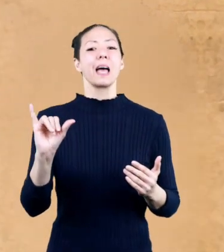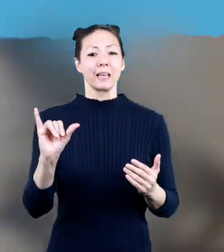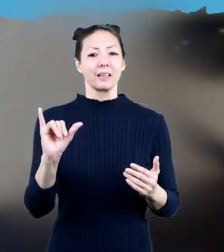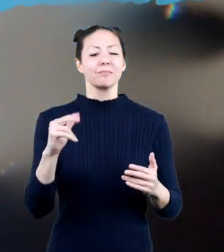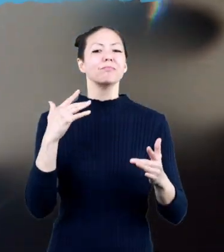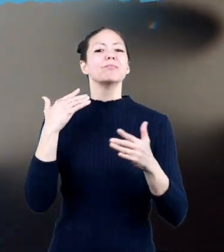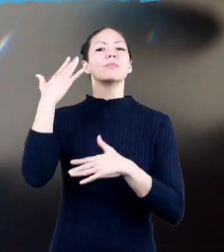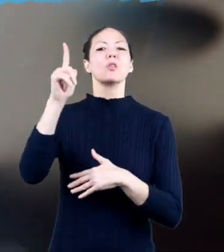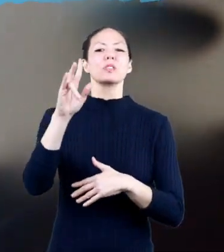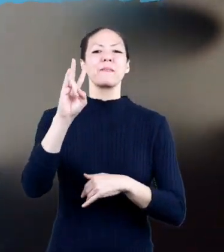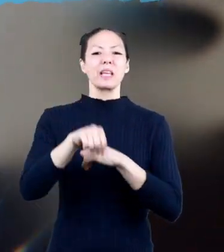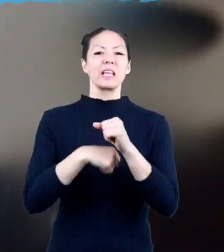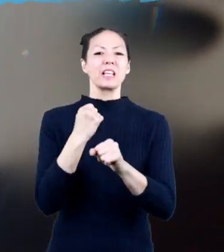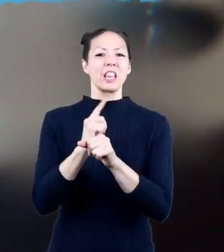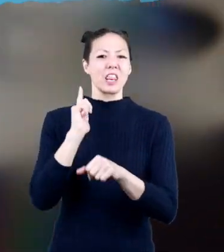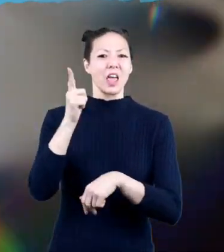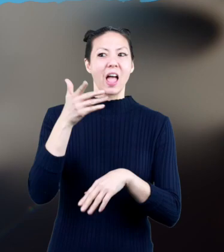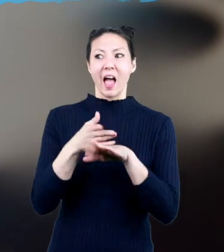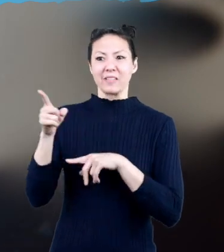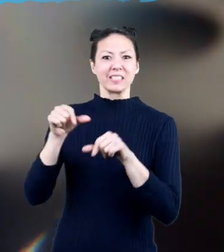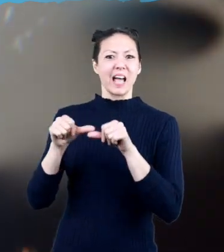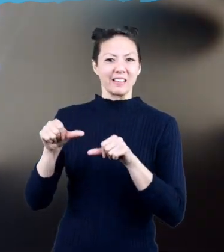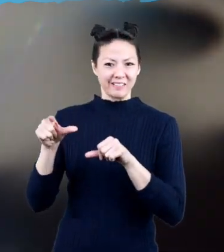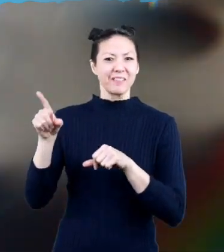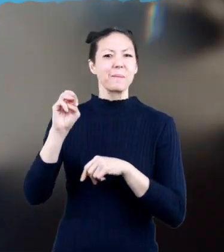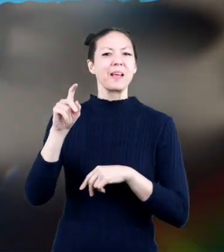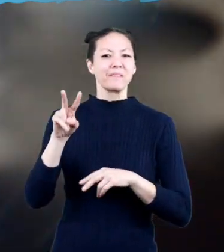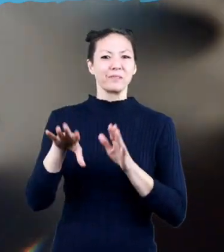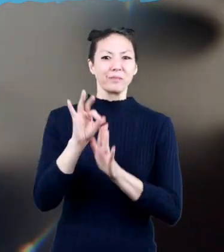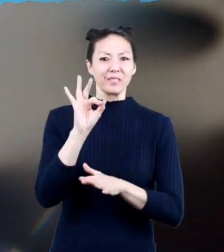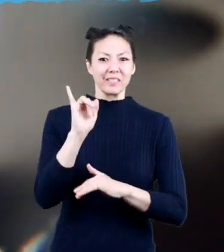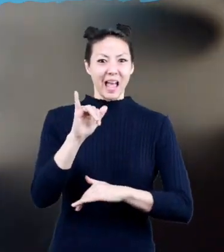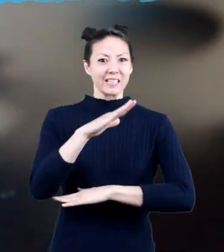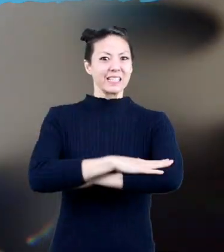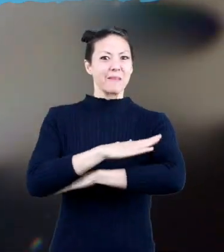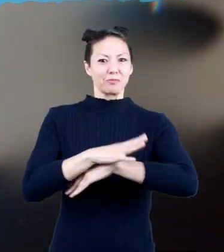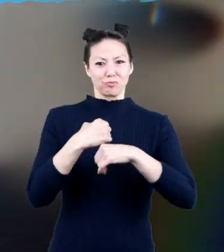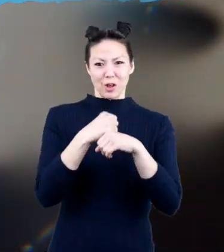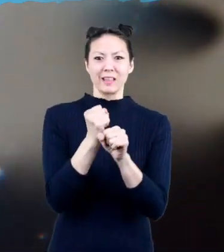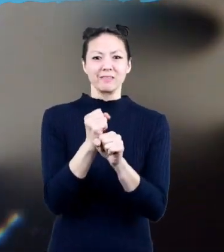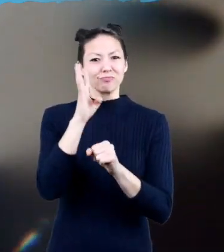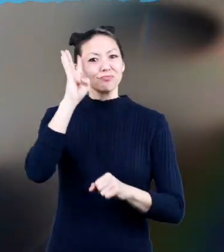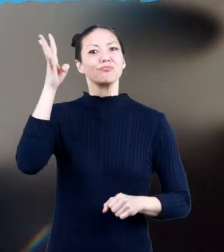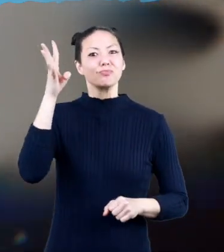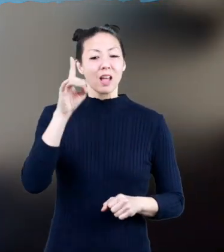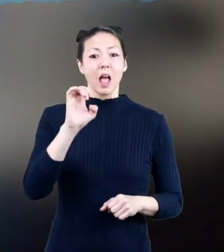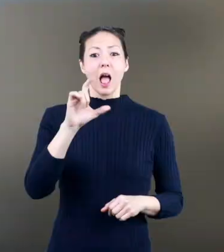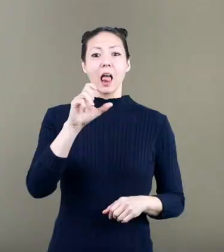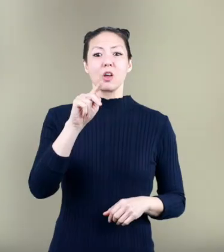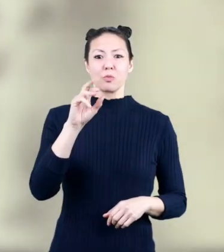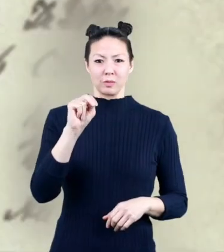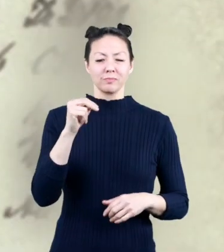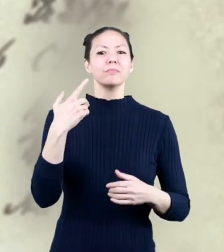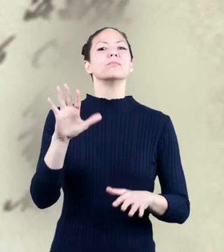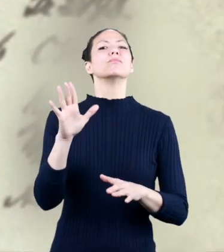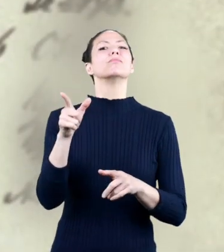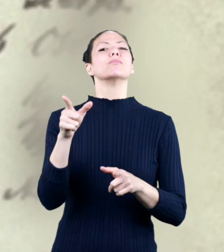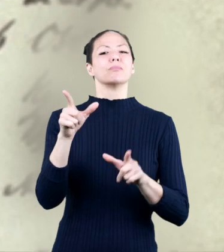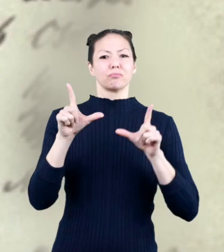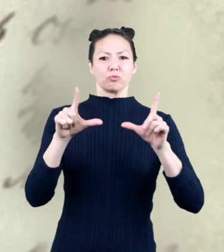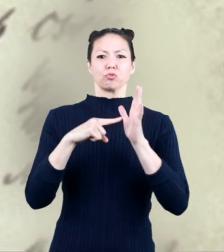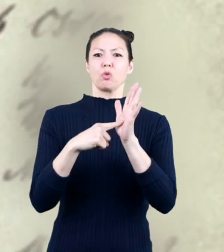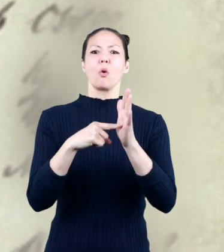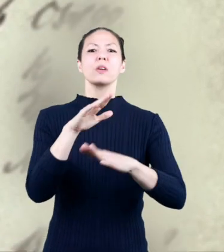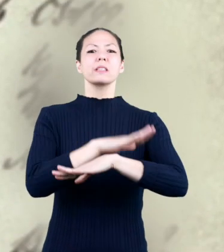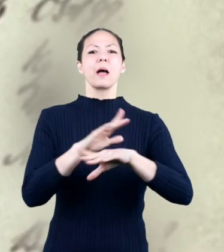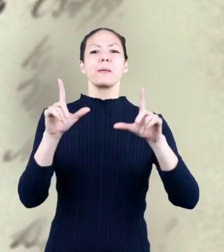27 years after mendeleev created his table electrons were discovered which meant that his